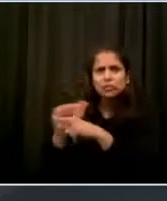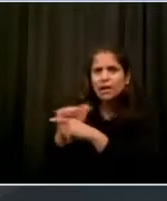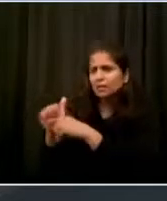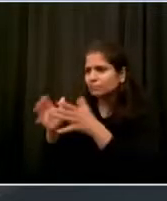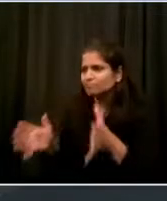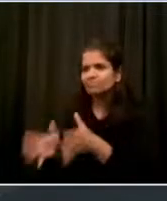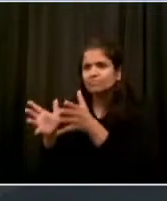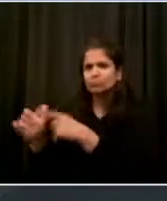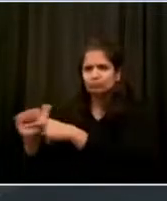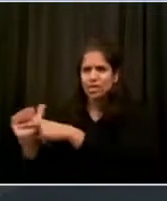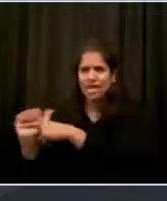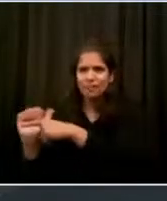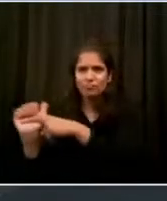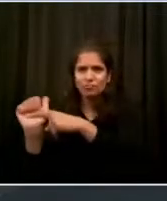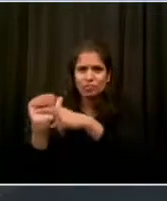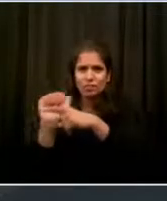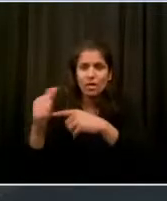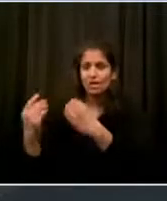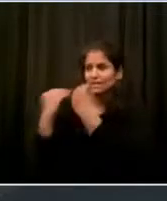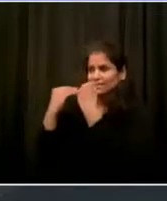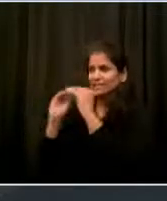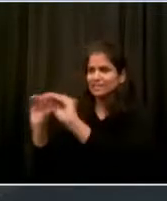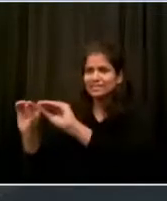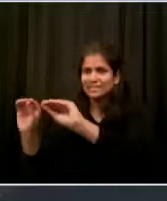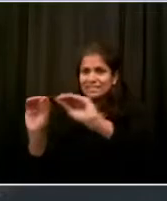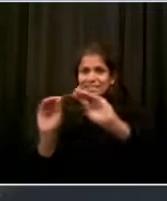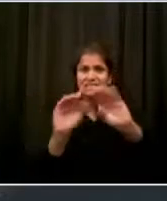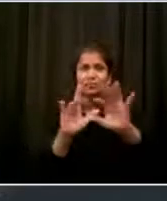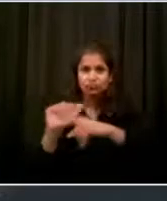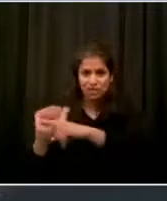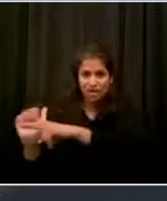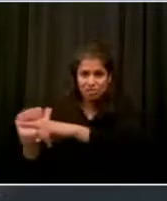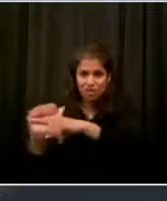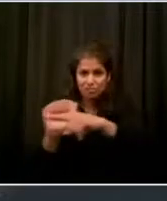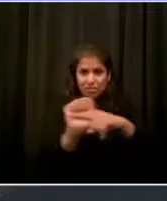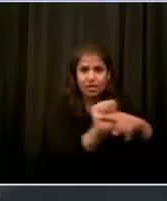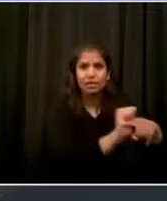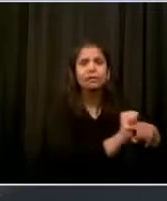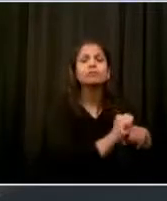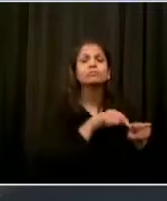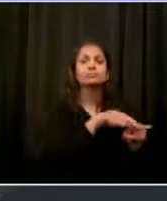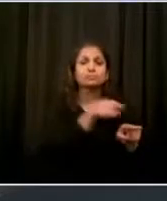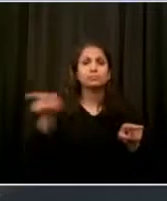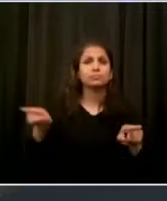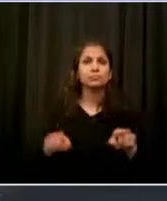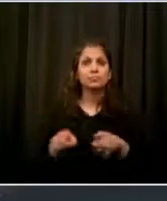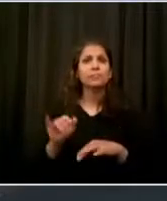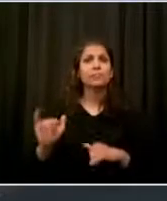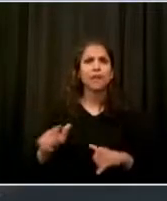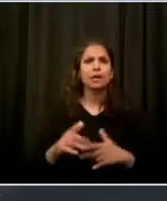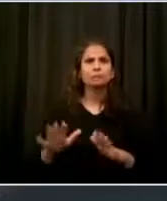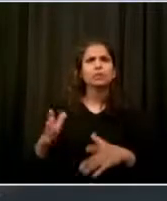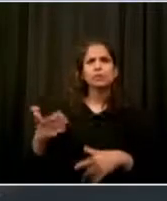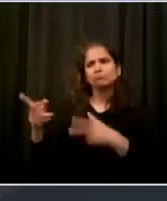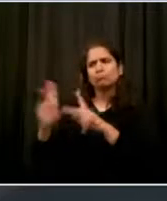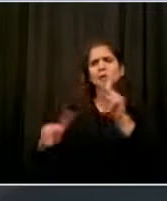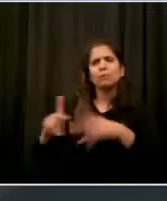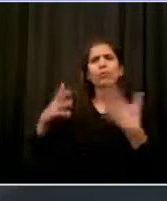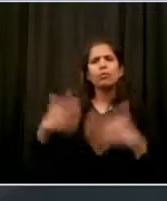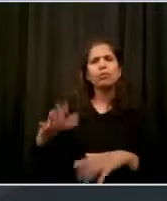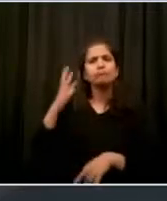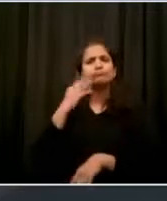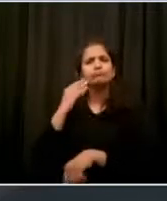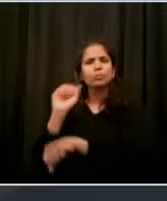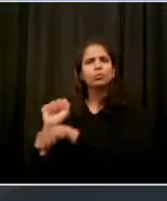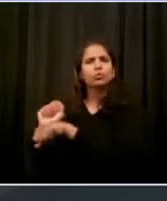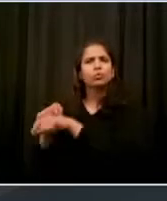folks who already have the trust of the communities and the ability to care for others right there in the neighborhoods where